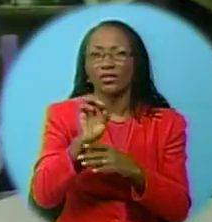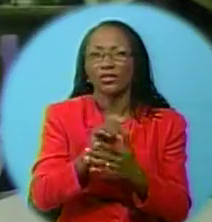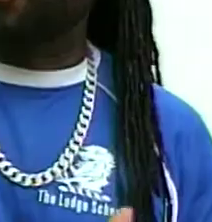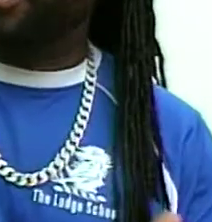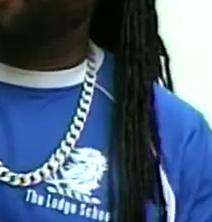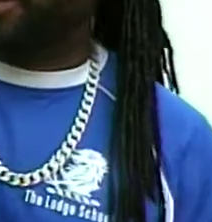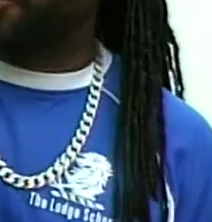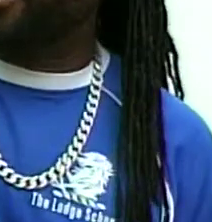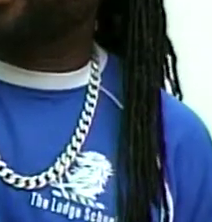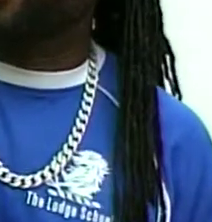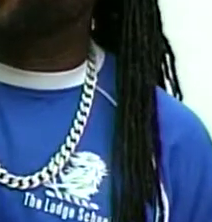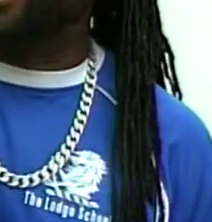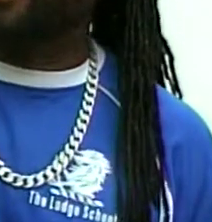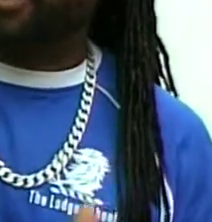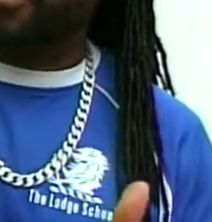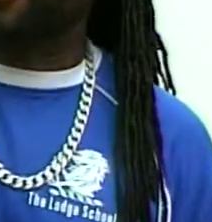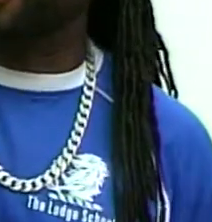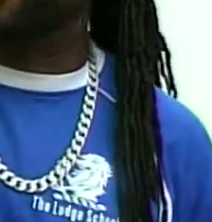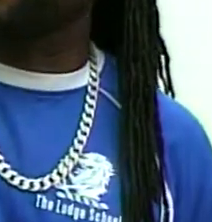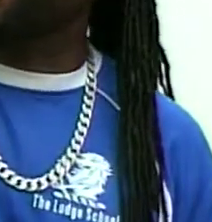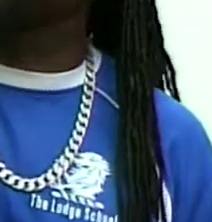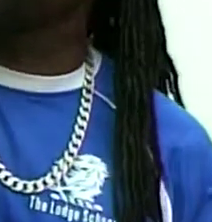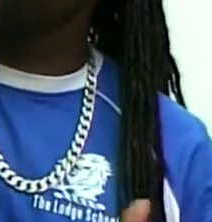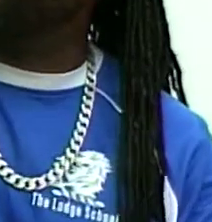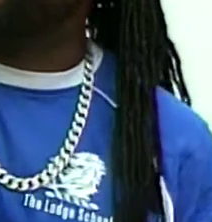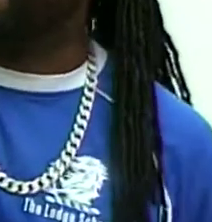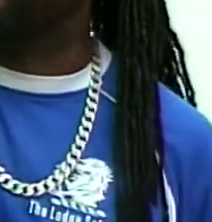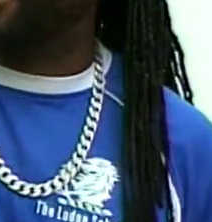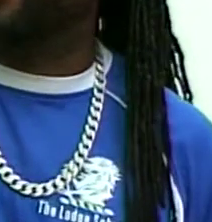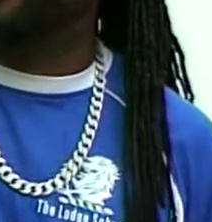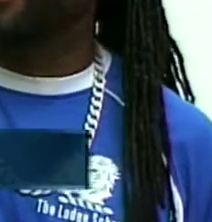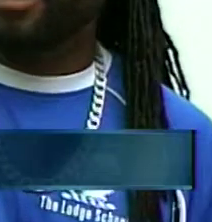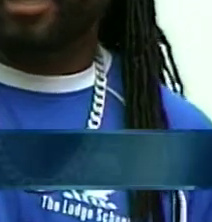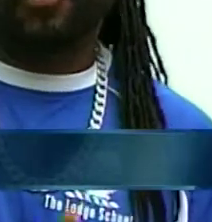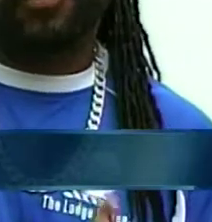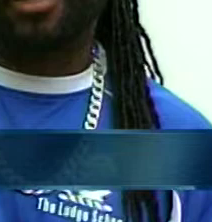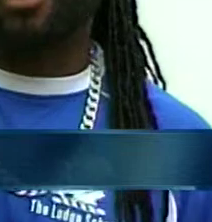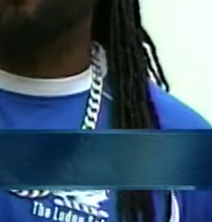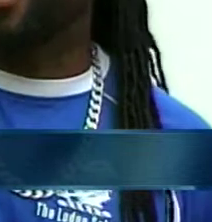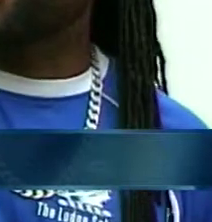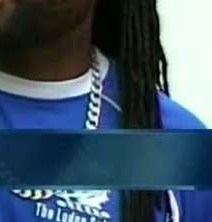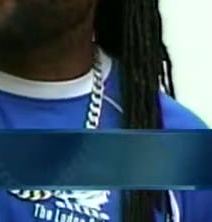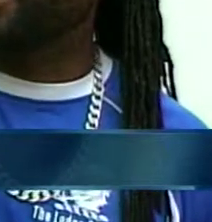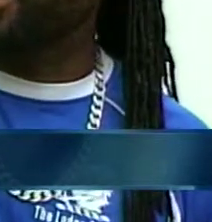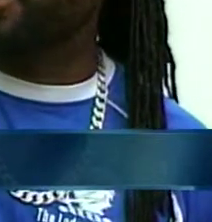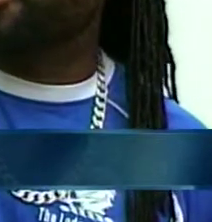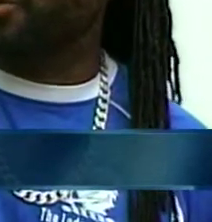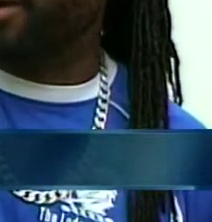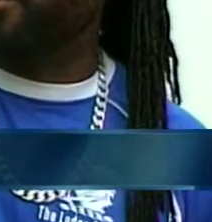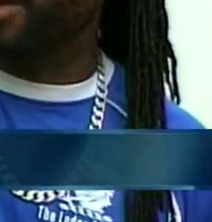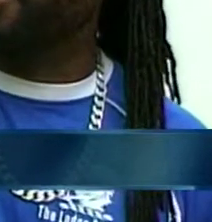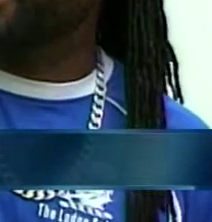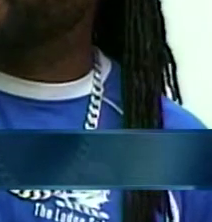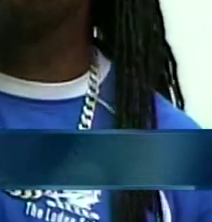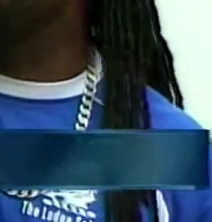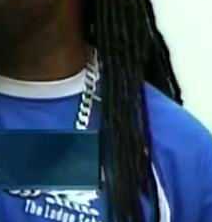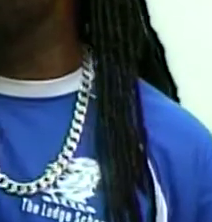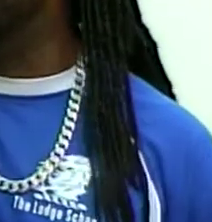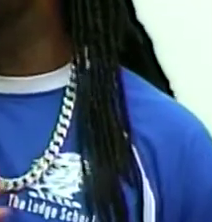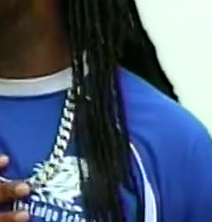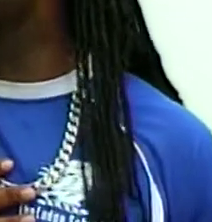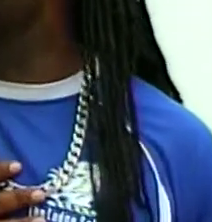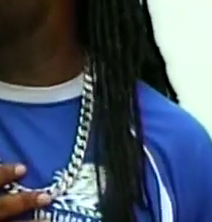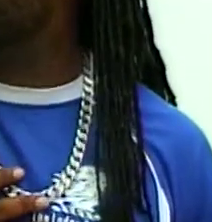We're going to take this much further. So this is just the start of what we've got planned. We've got a lot of mentorship programs planned because